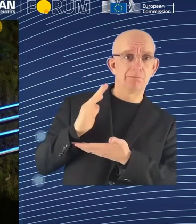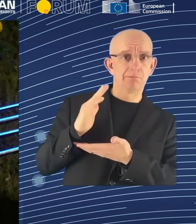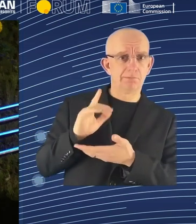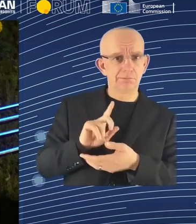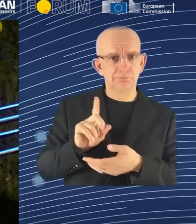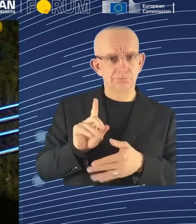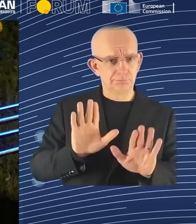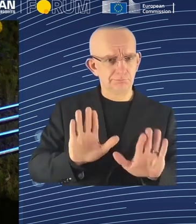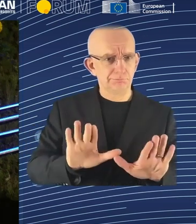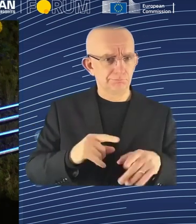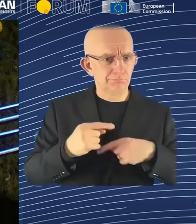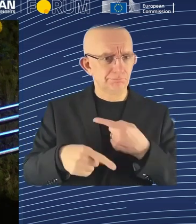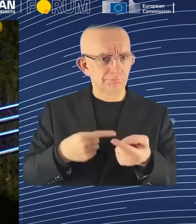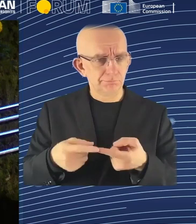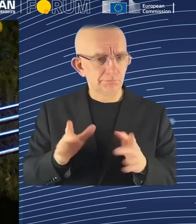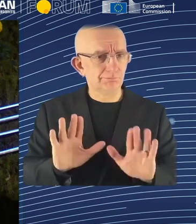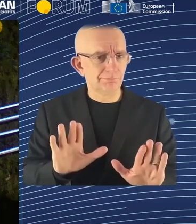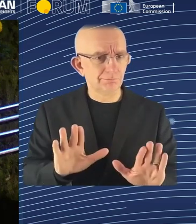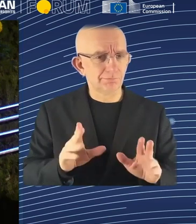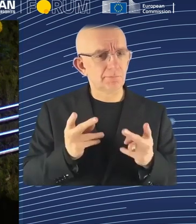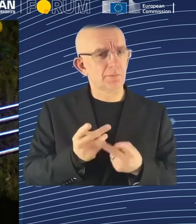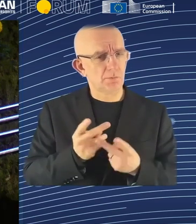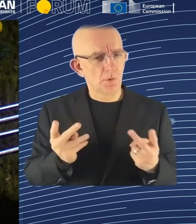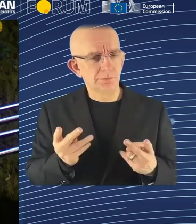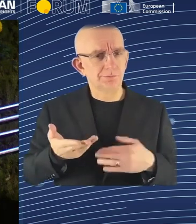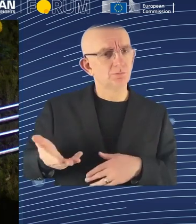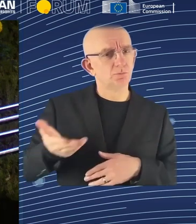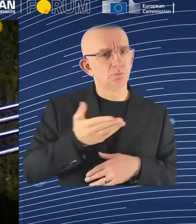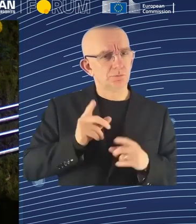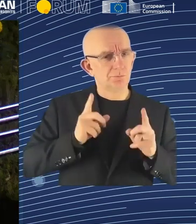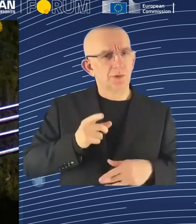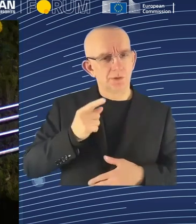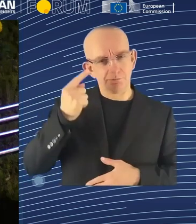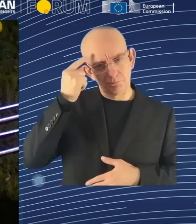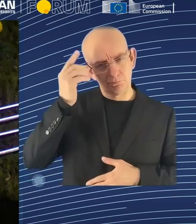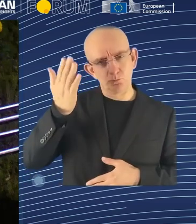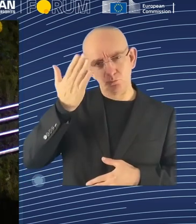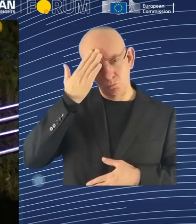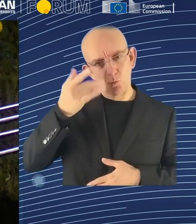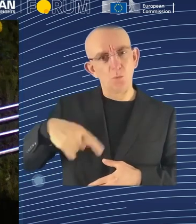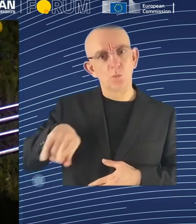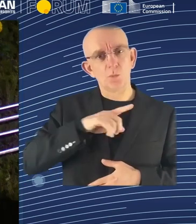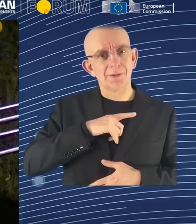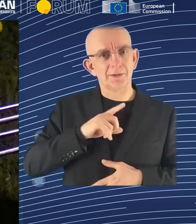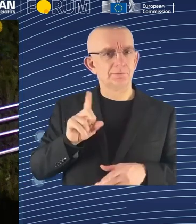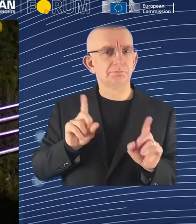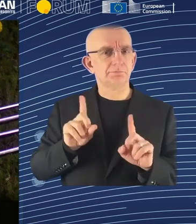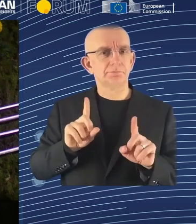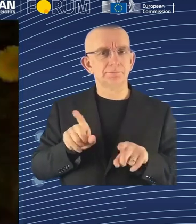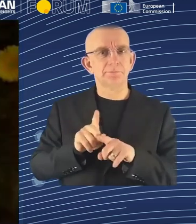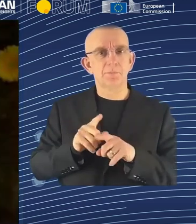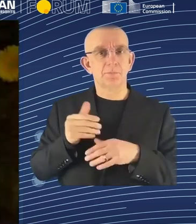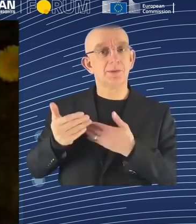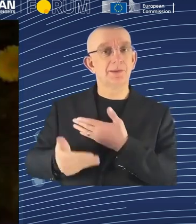important to assure that we don't do this automation thing because we want to get rid of people,